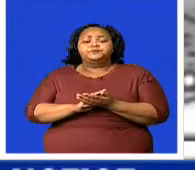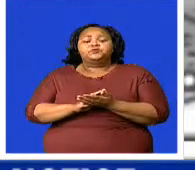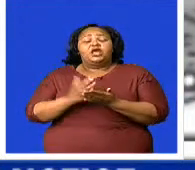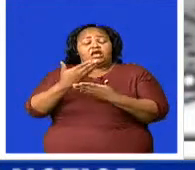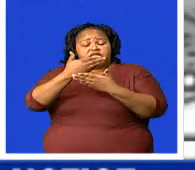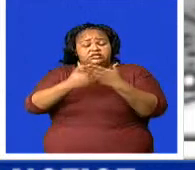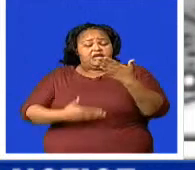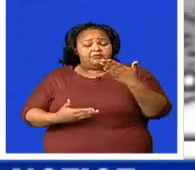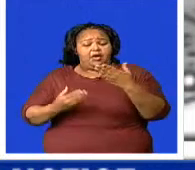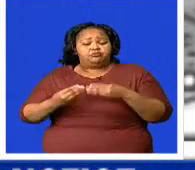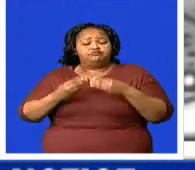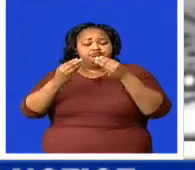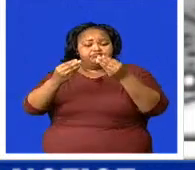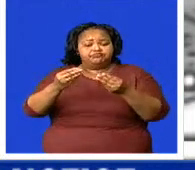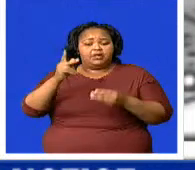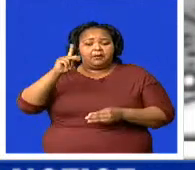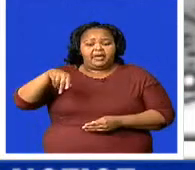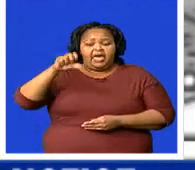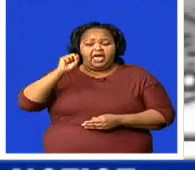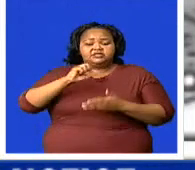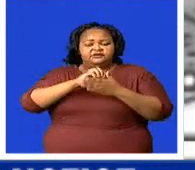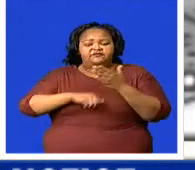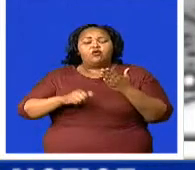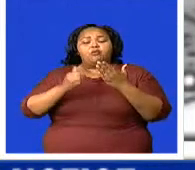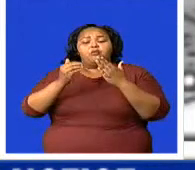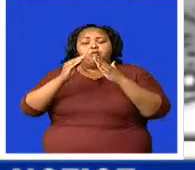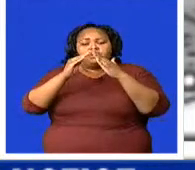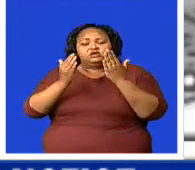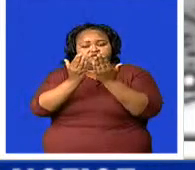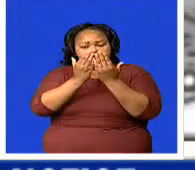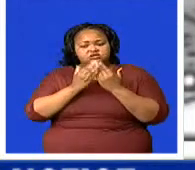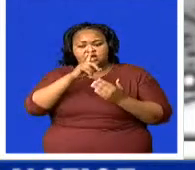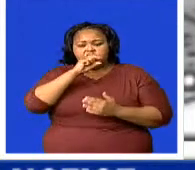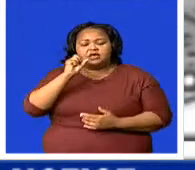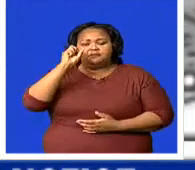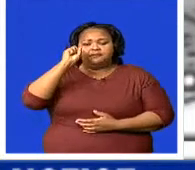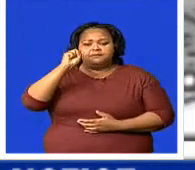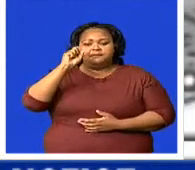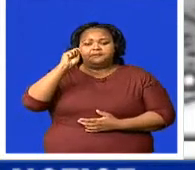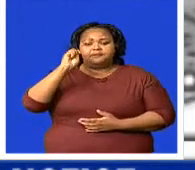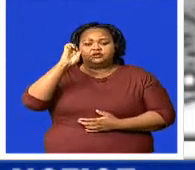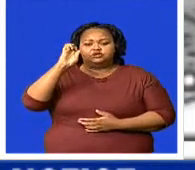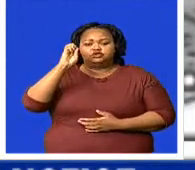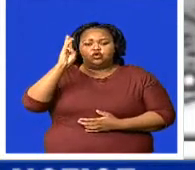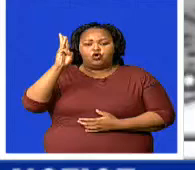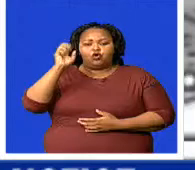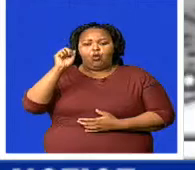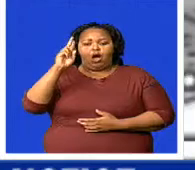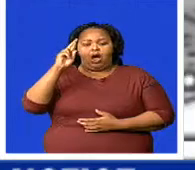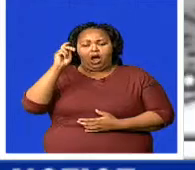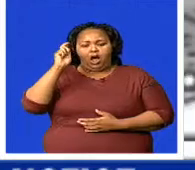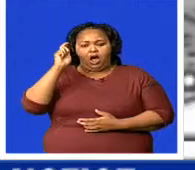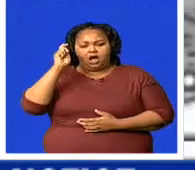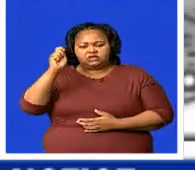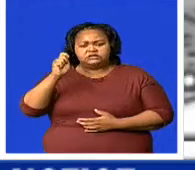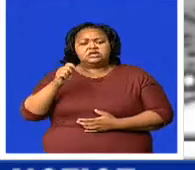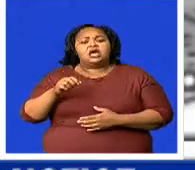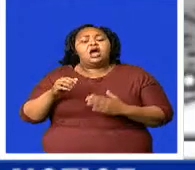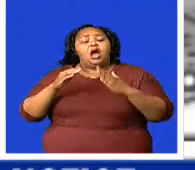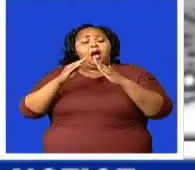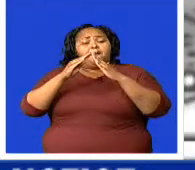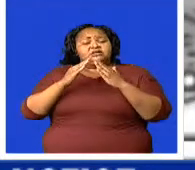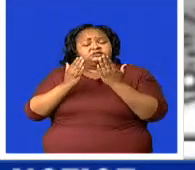in the Ministry of Education and Training, Bertram Stewart, the Ministry has learned with shock that